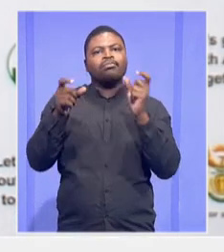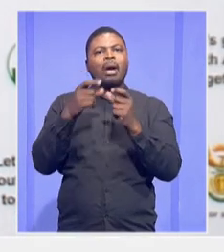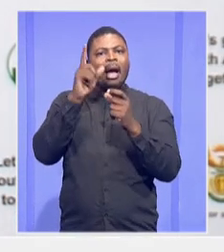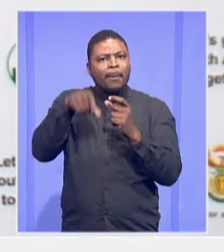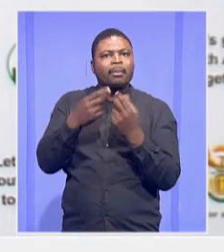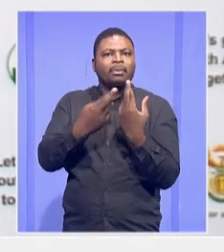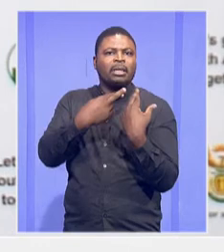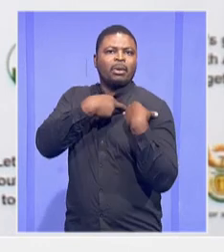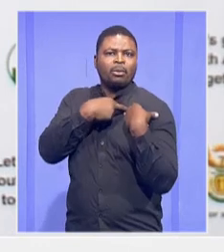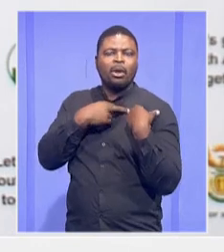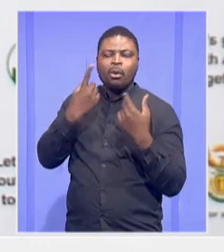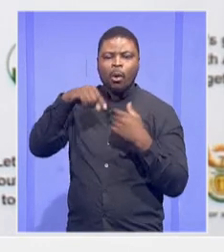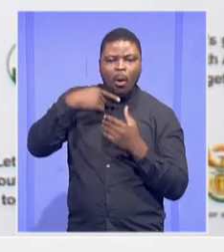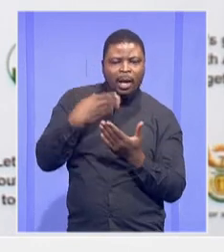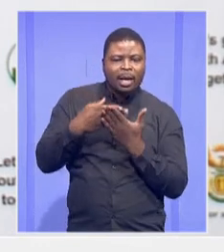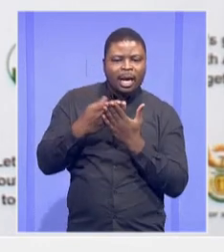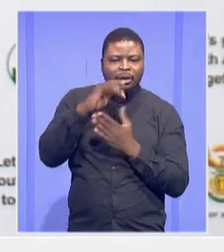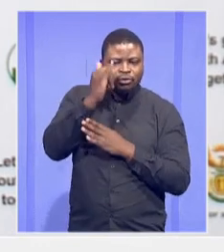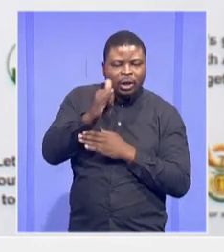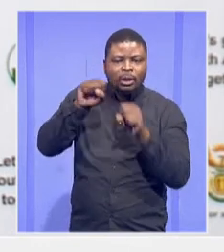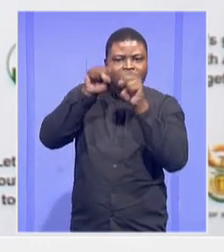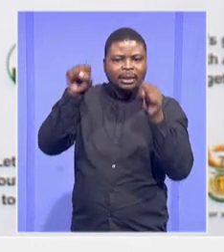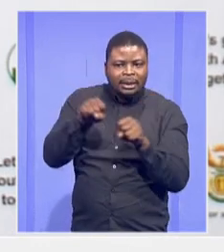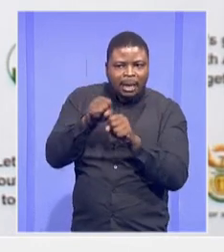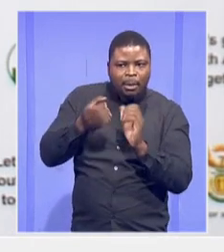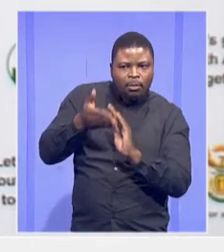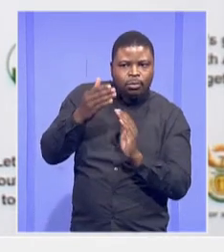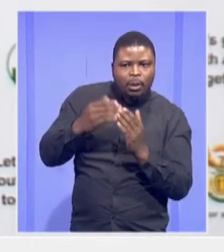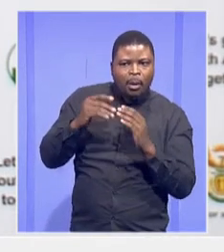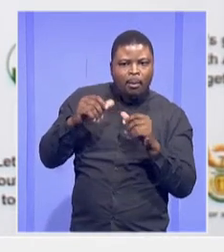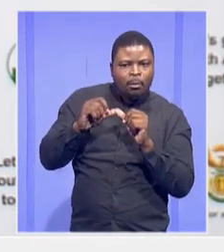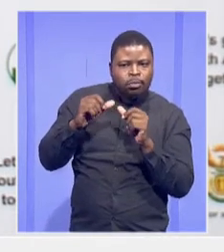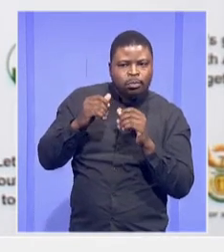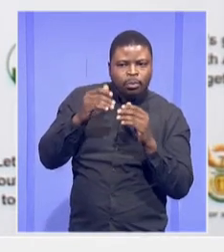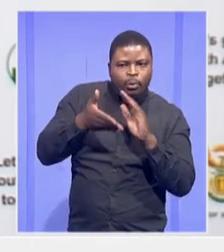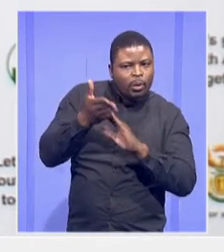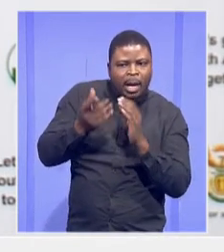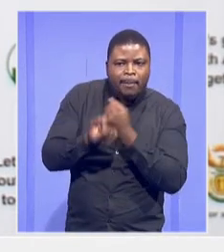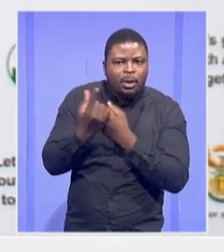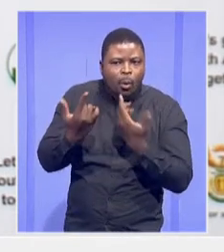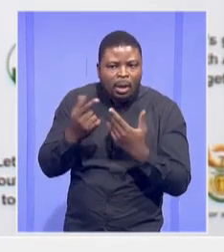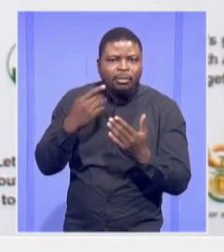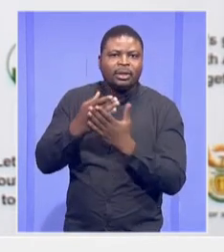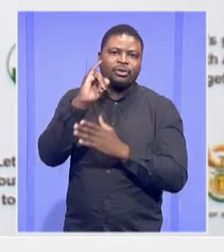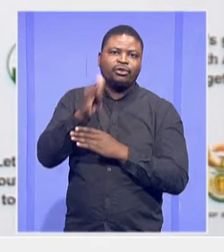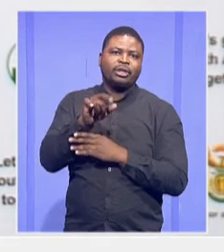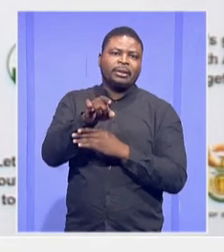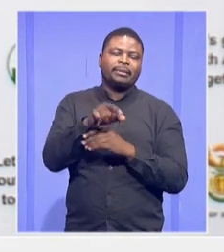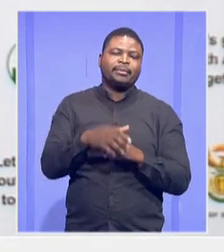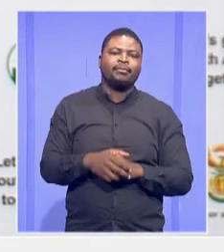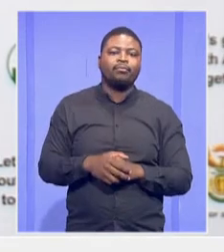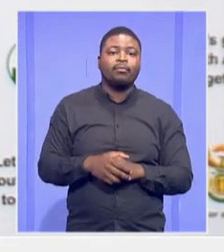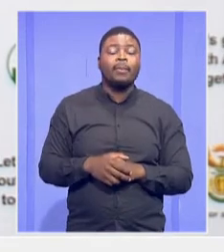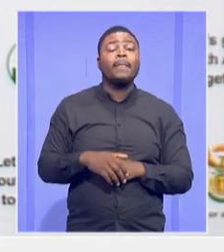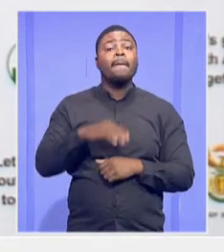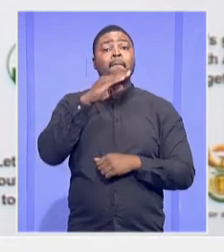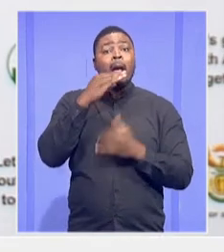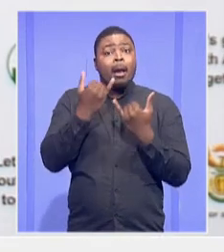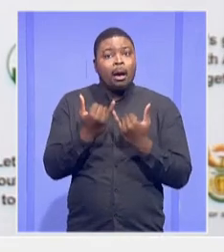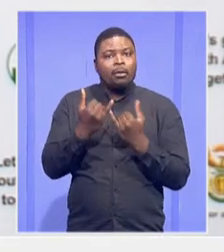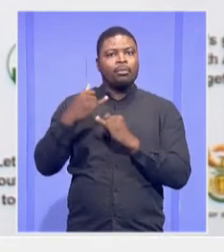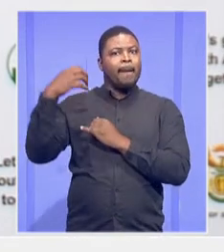Of course, the issue of monitoring, we had to deal with it. I must say that the minister and deputy minister convenes